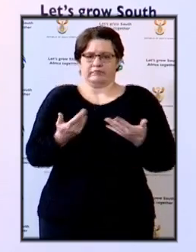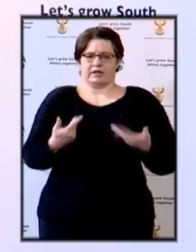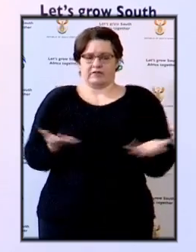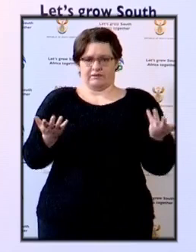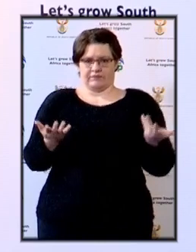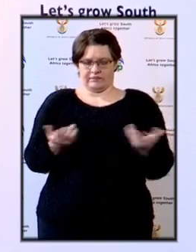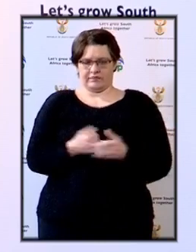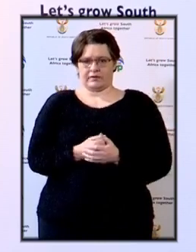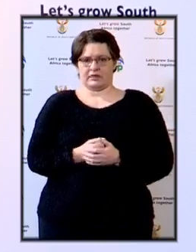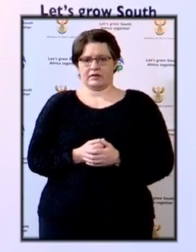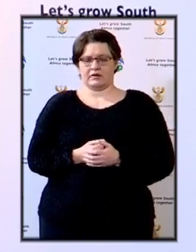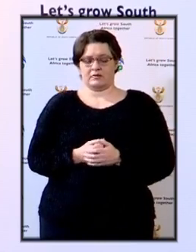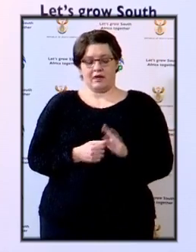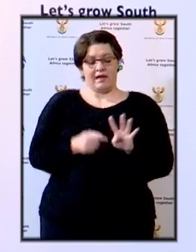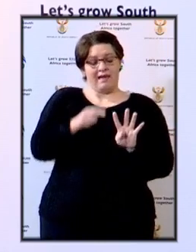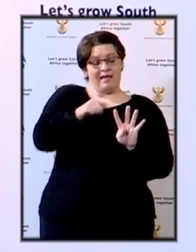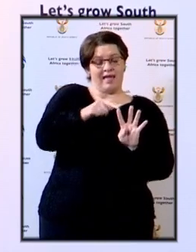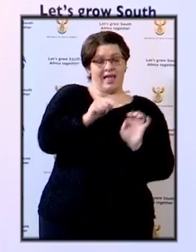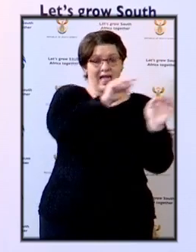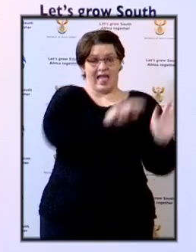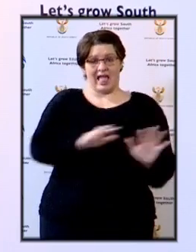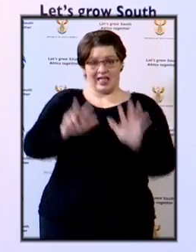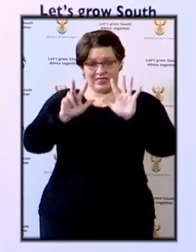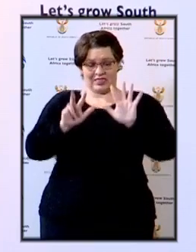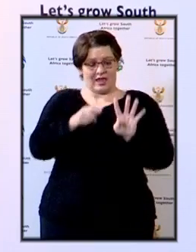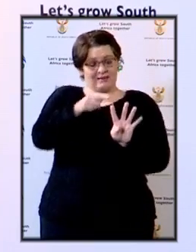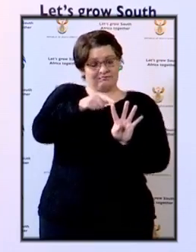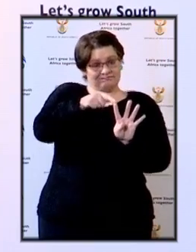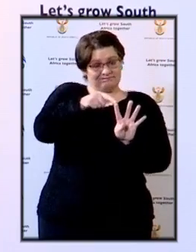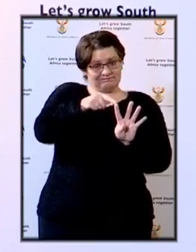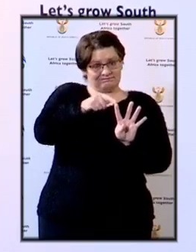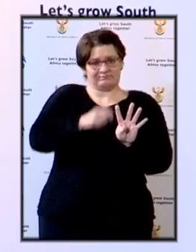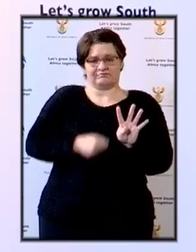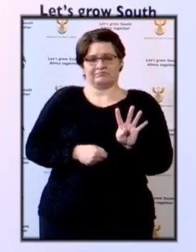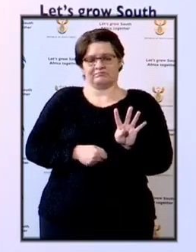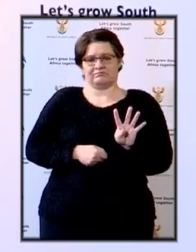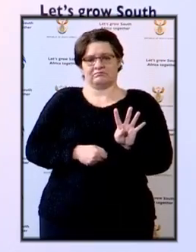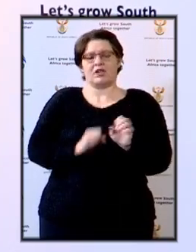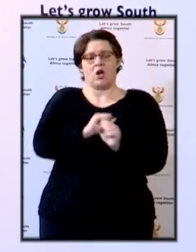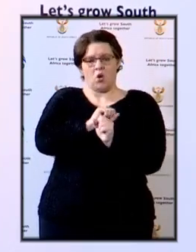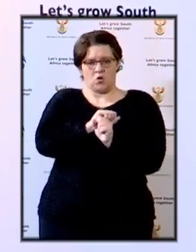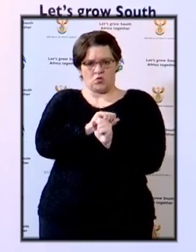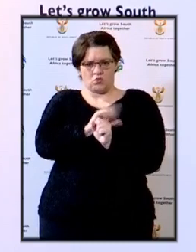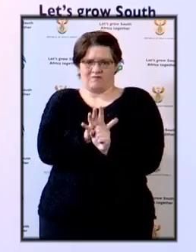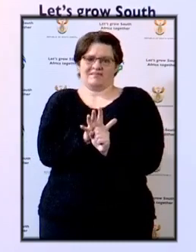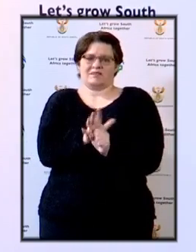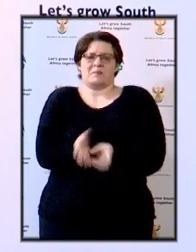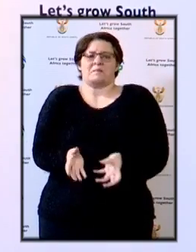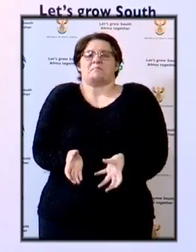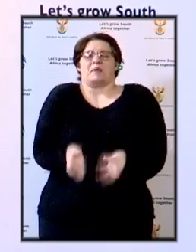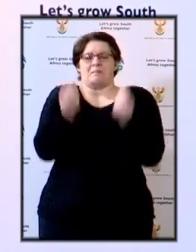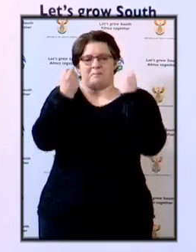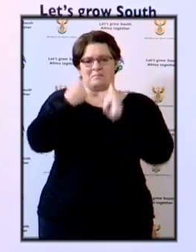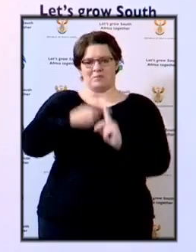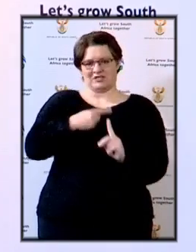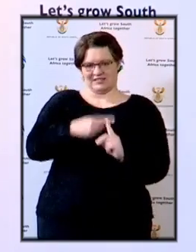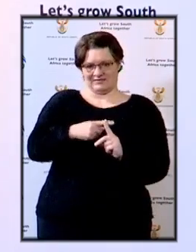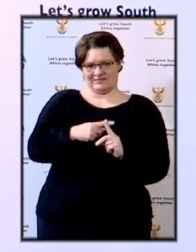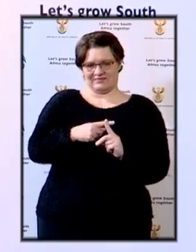The eighth suspect has been affected by COVID-19